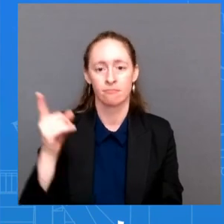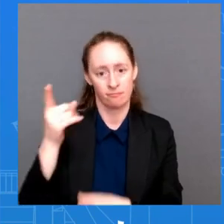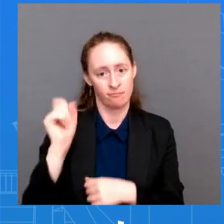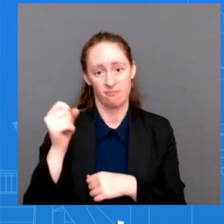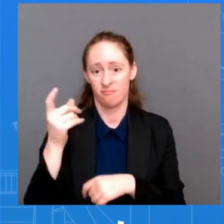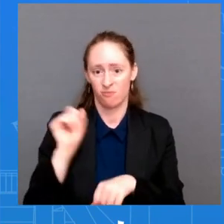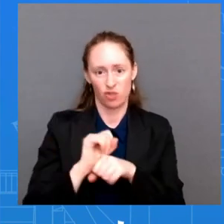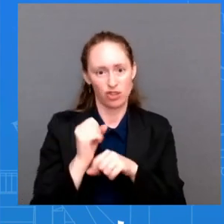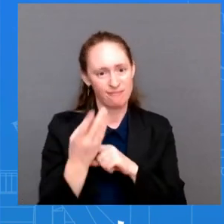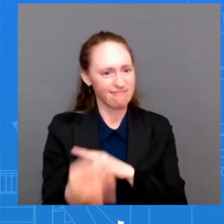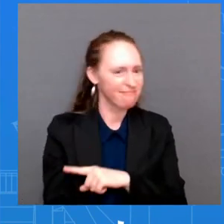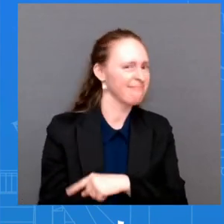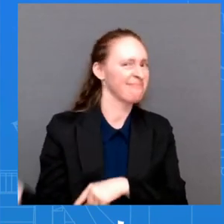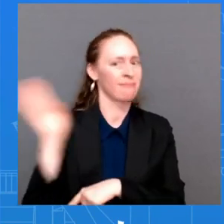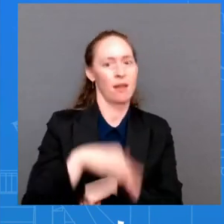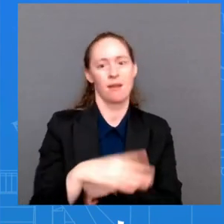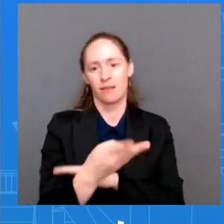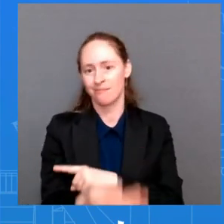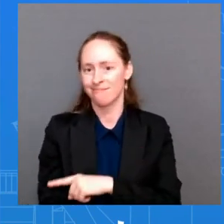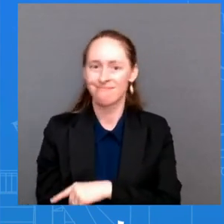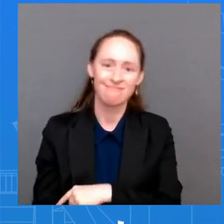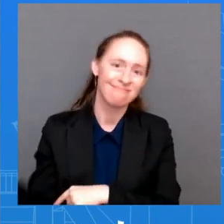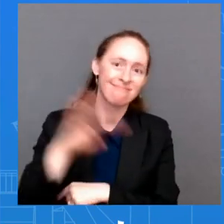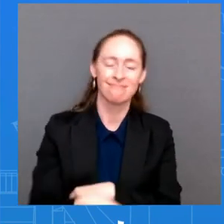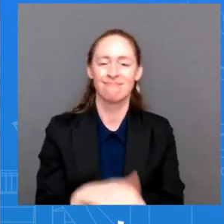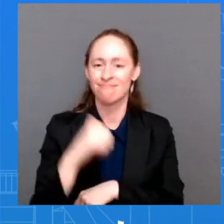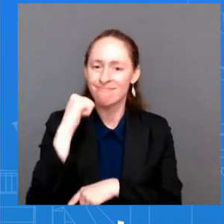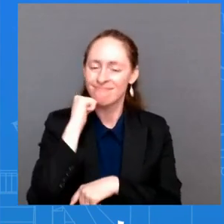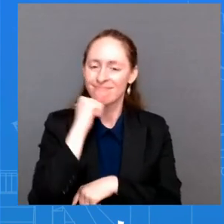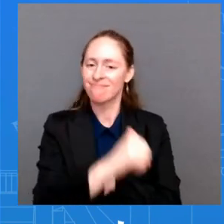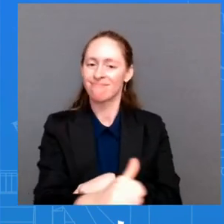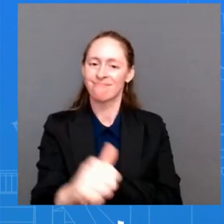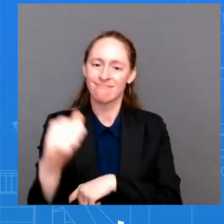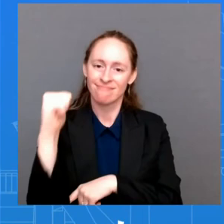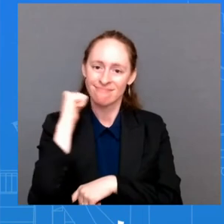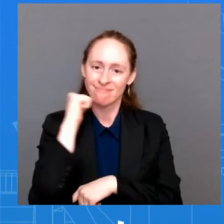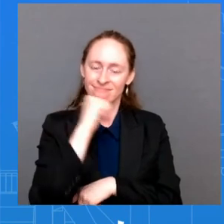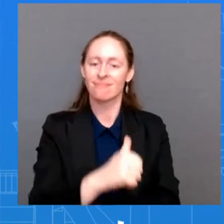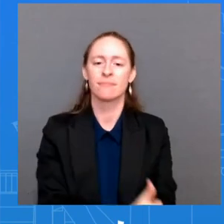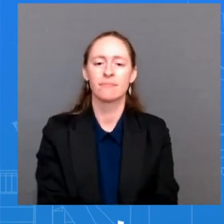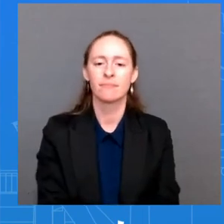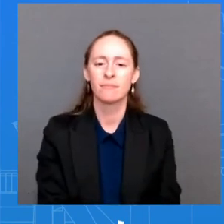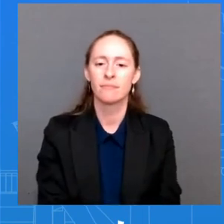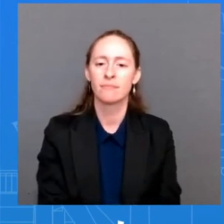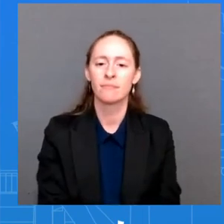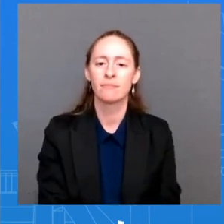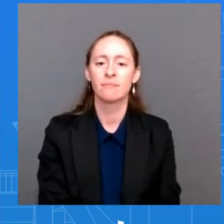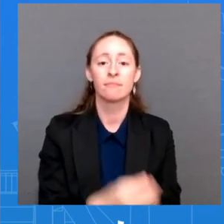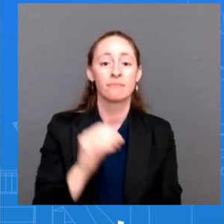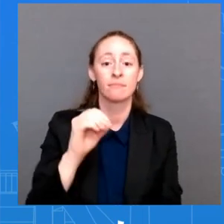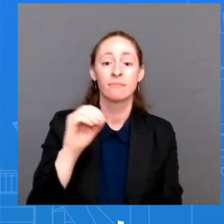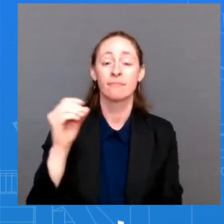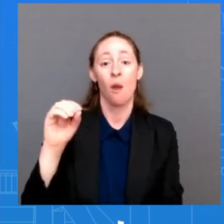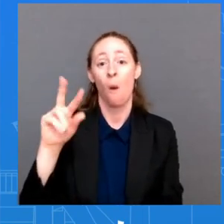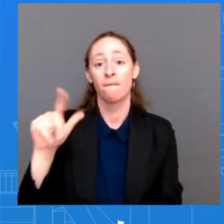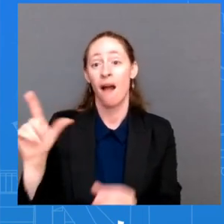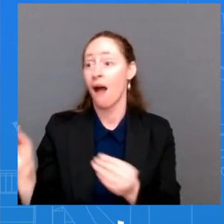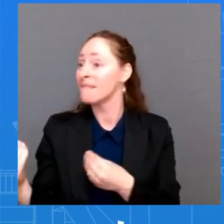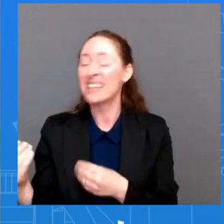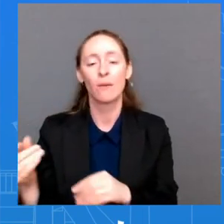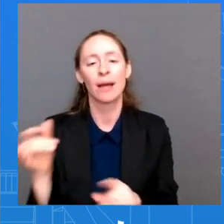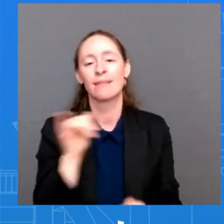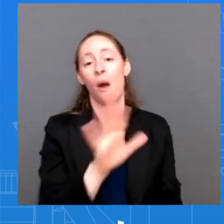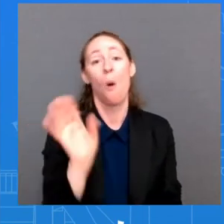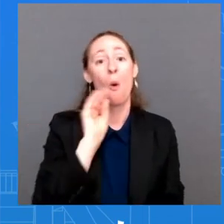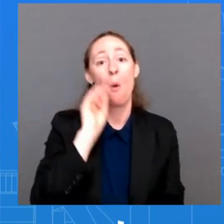continues to keep instead of doing it in the oval office he's doing in the white house residence thanks green the president suggested